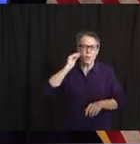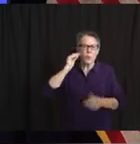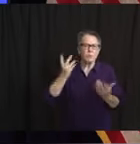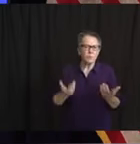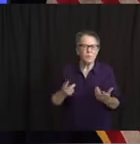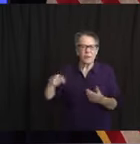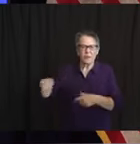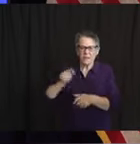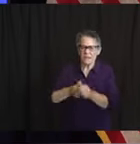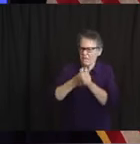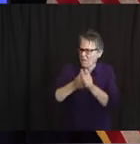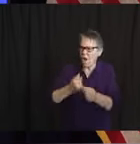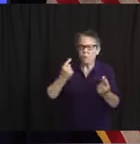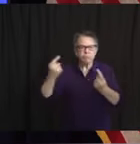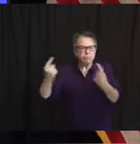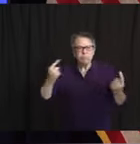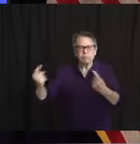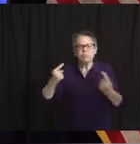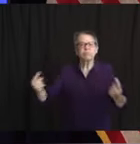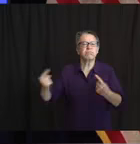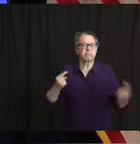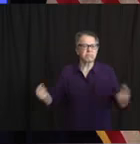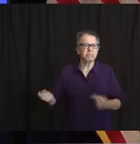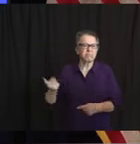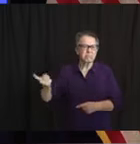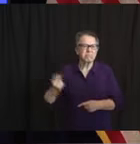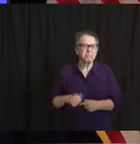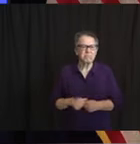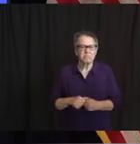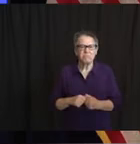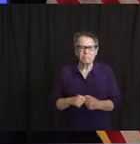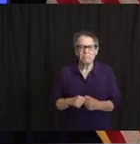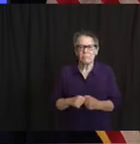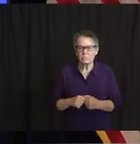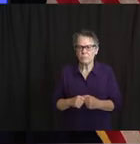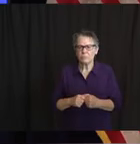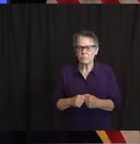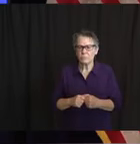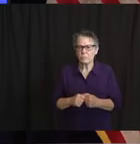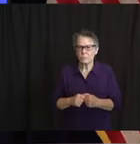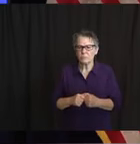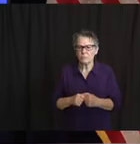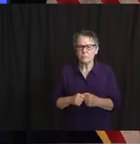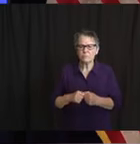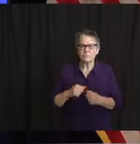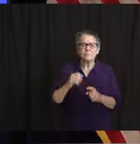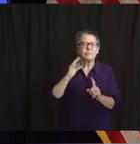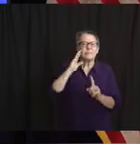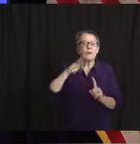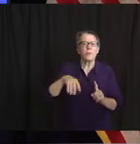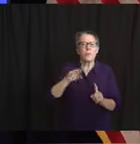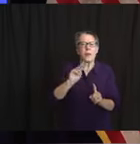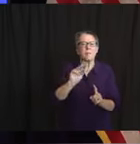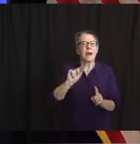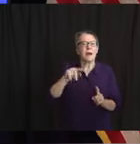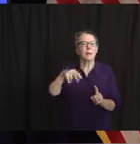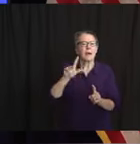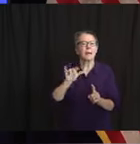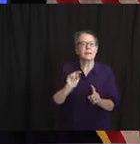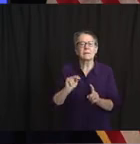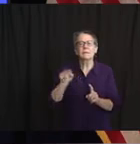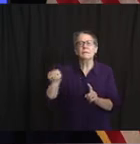distancing requirements. Matt's been on, I know, with the Sixers in particular, as you know, are headquartered and trained in Camden,